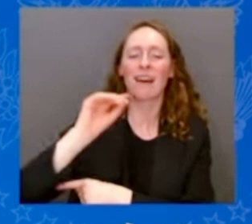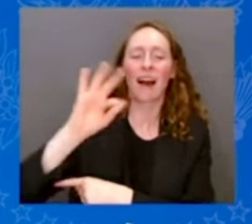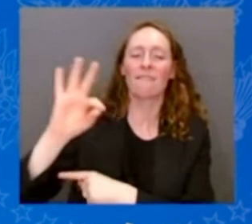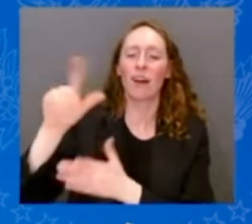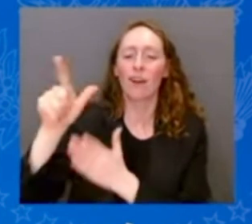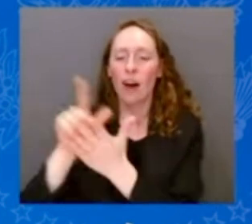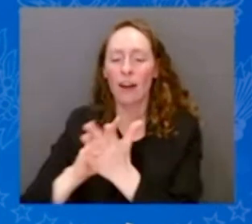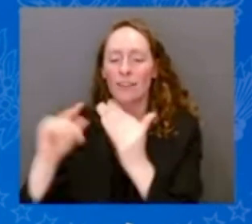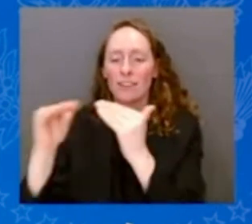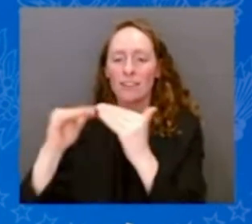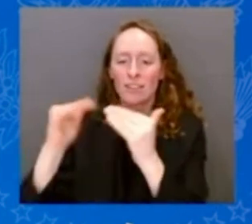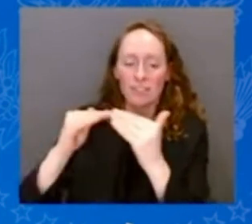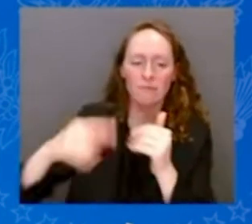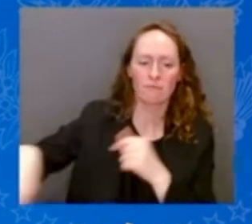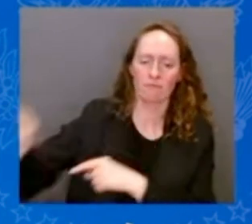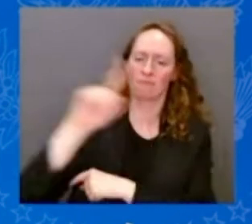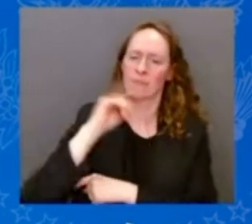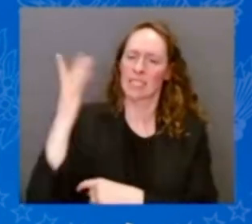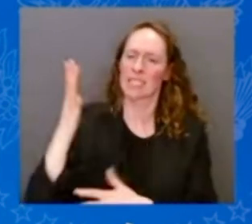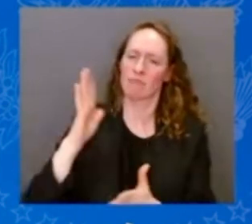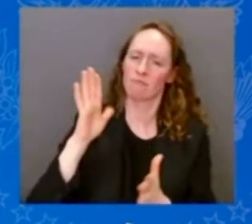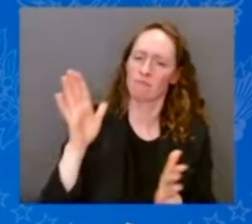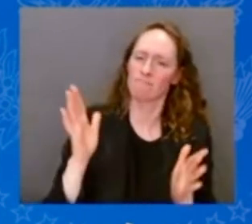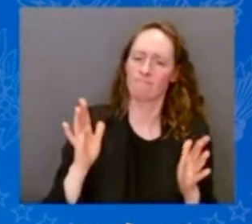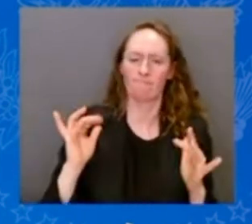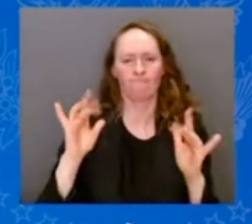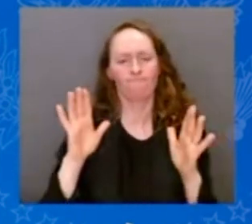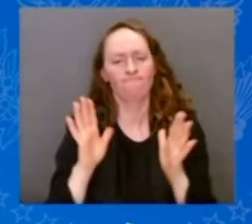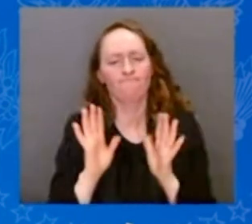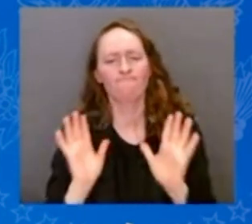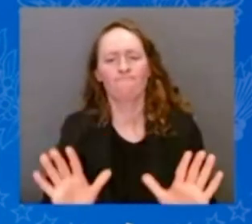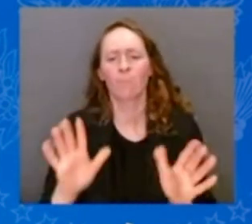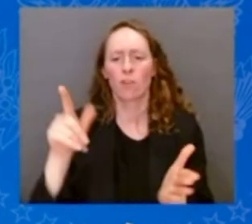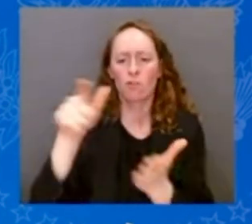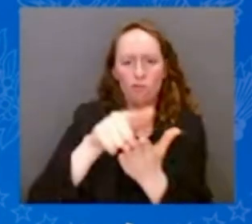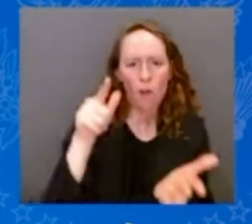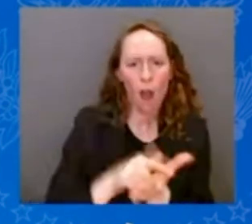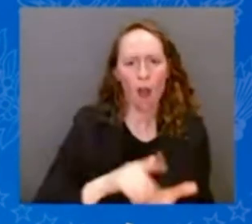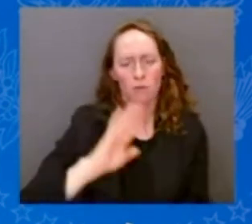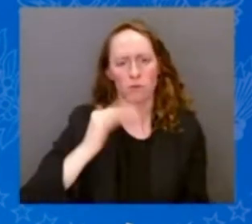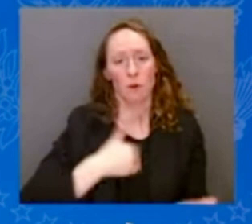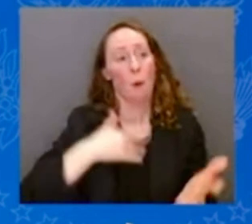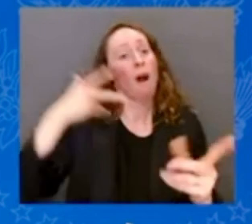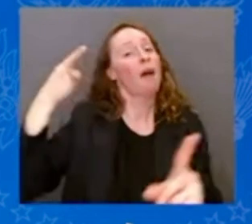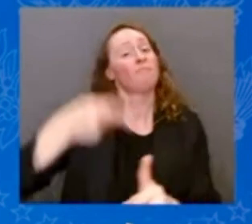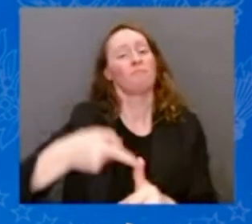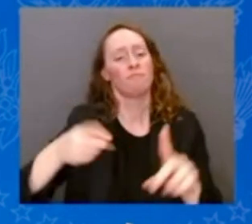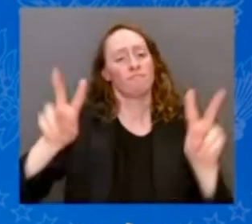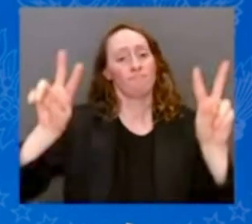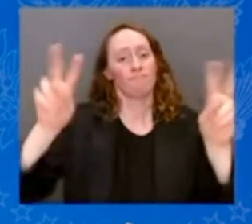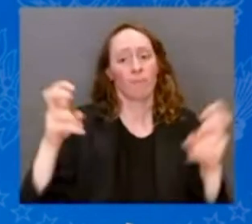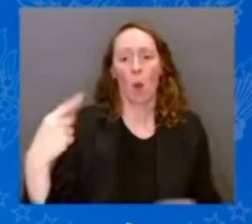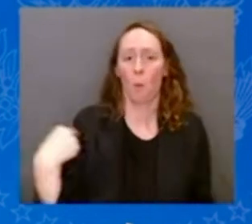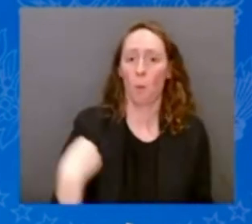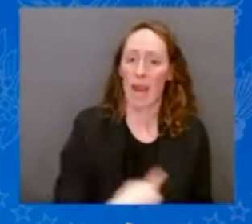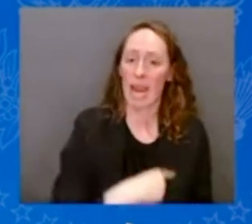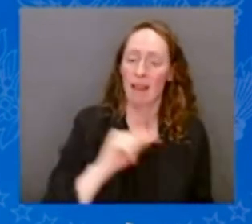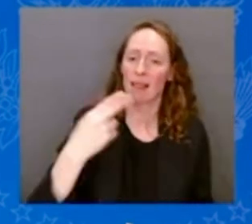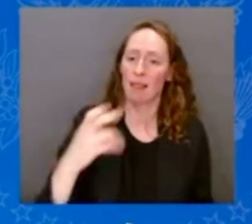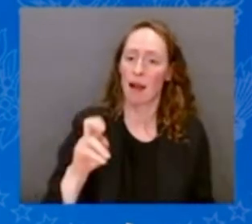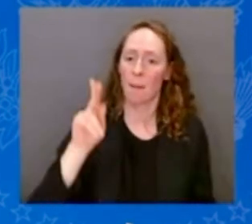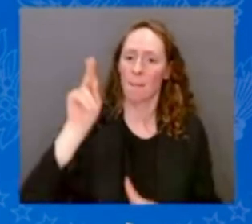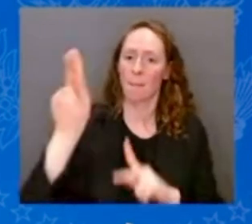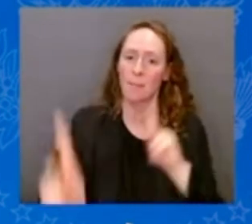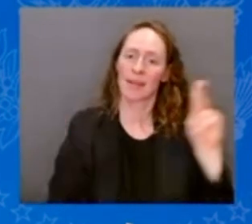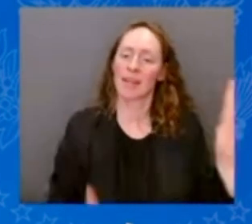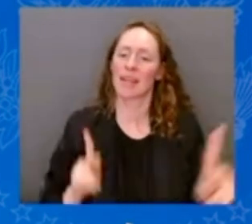are governed as we, the people. The United States is the only nation in the world built on an idea, an